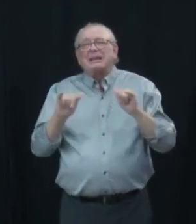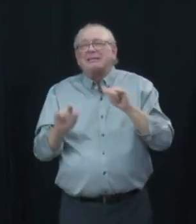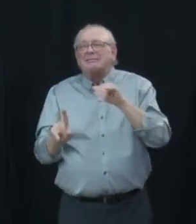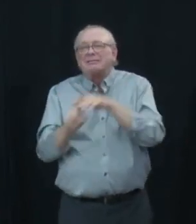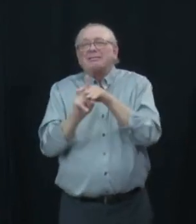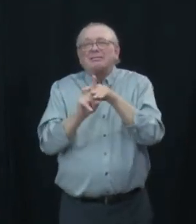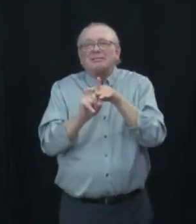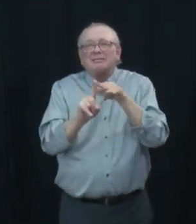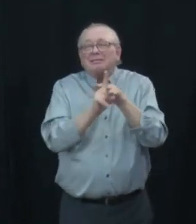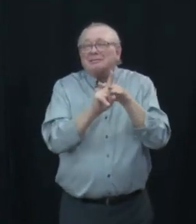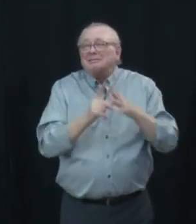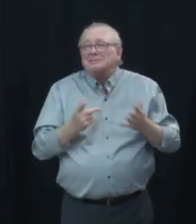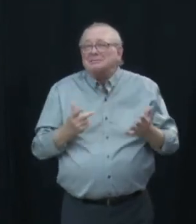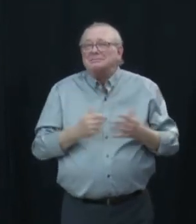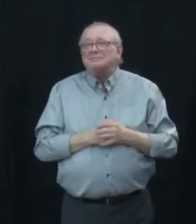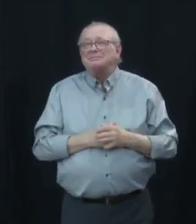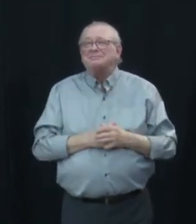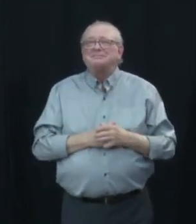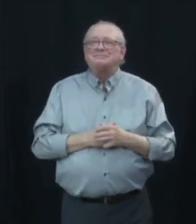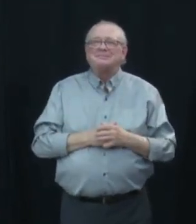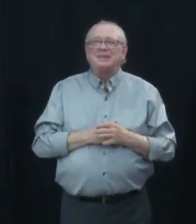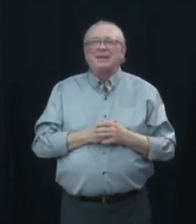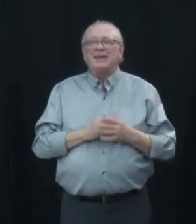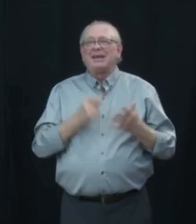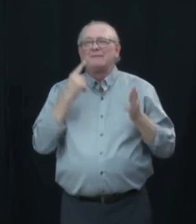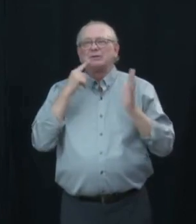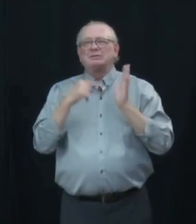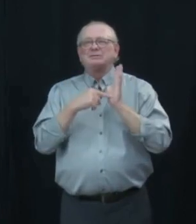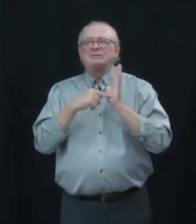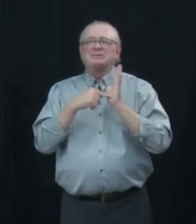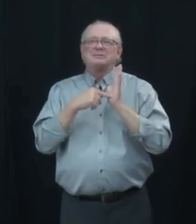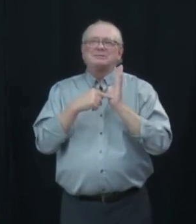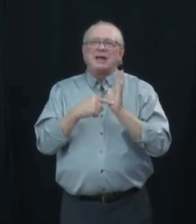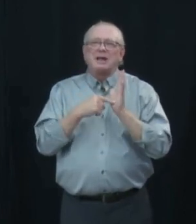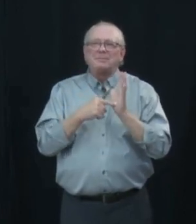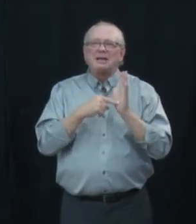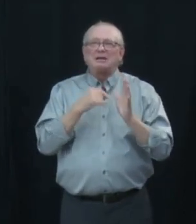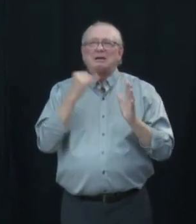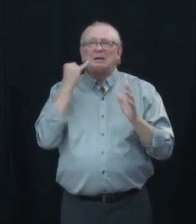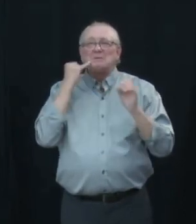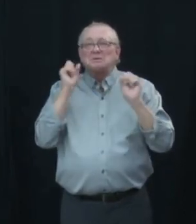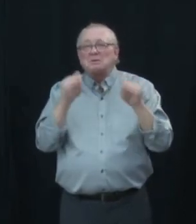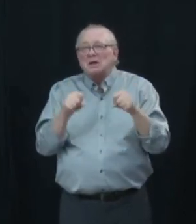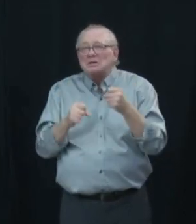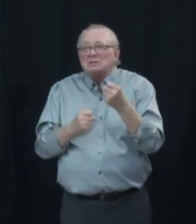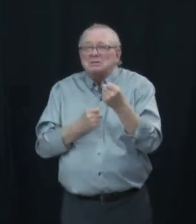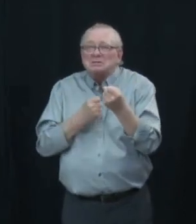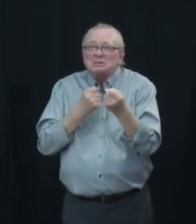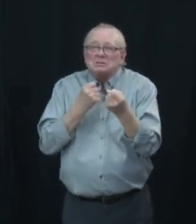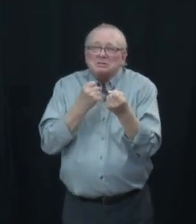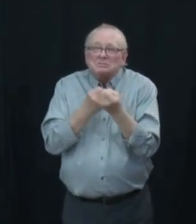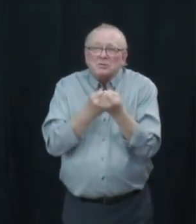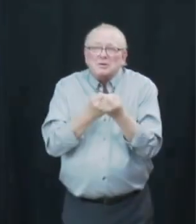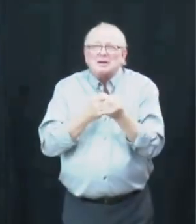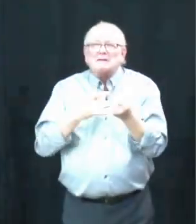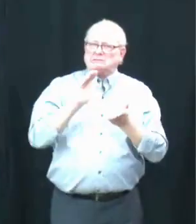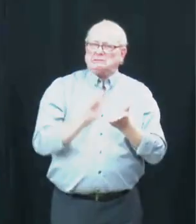is a an opportunity to be able to support those people that would be very important to do so